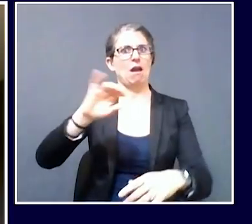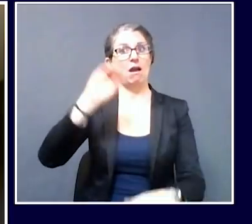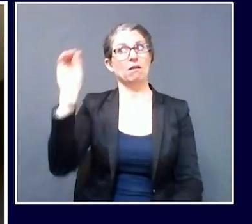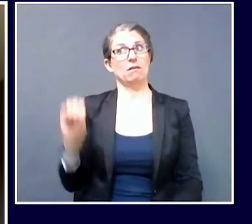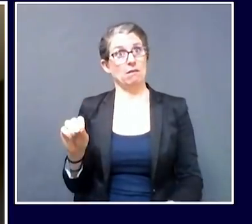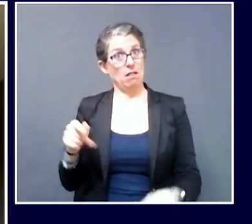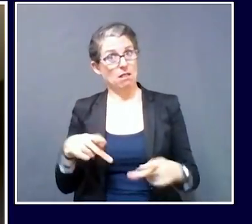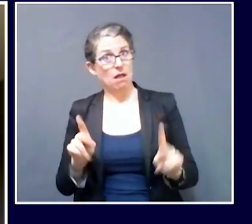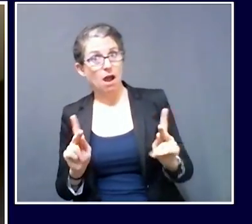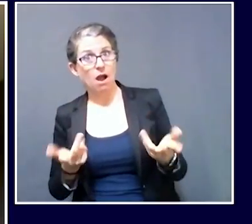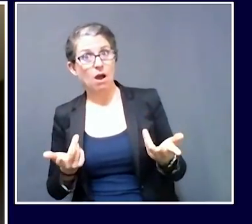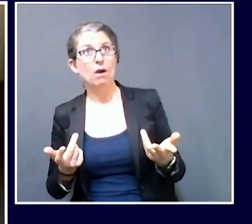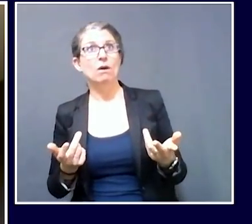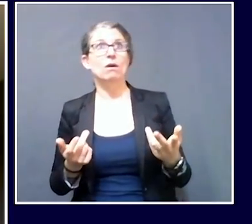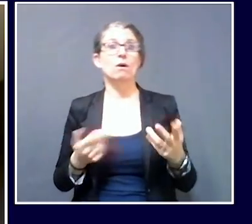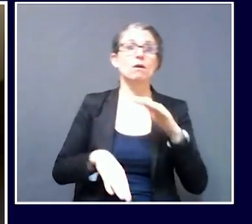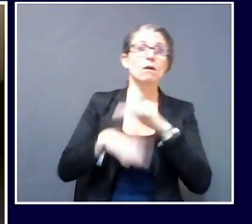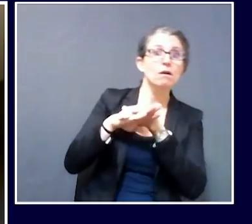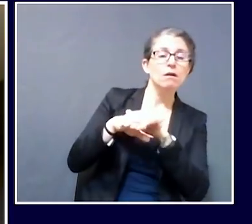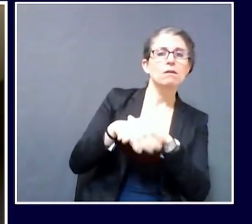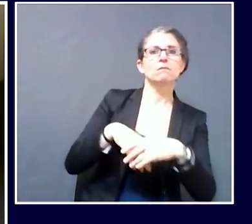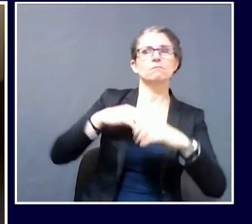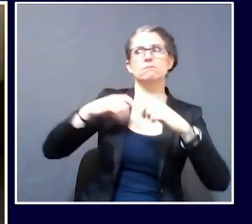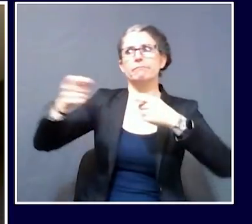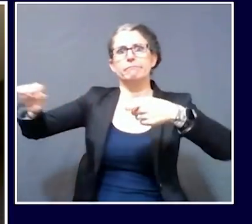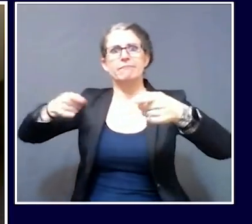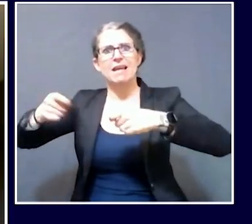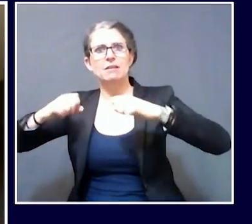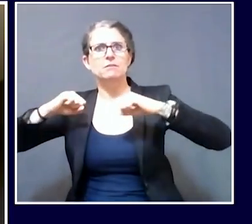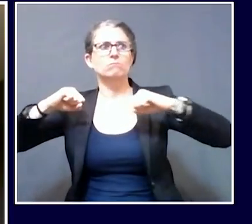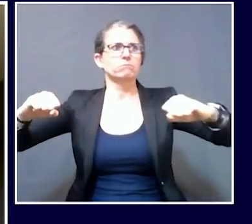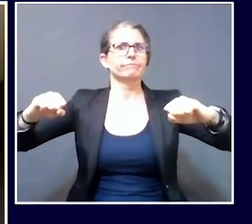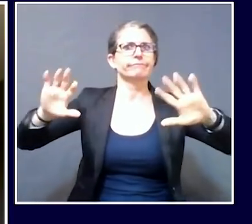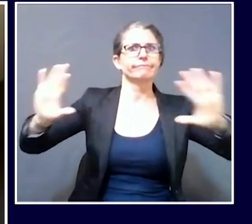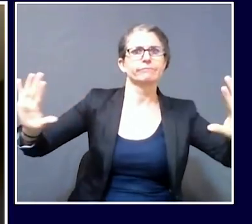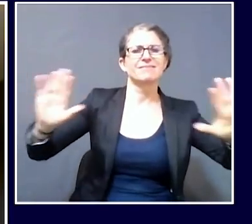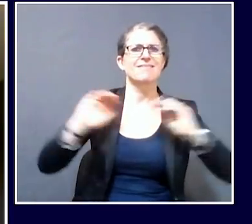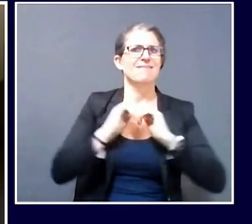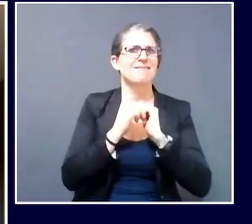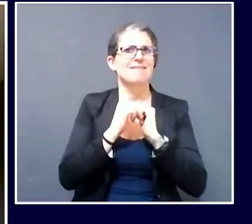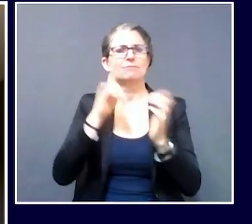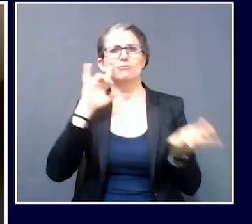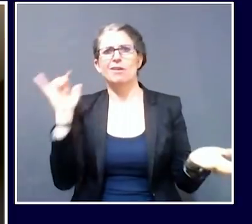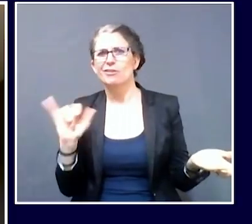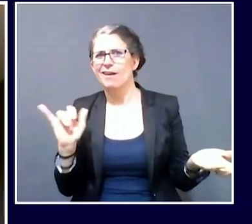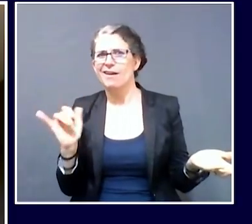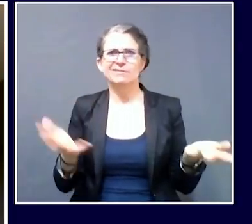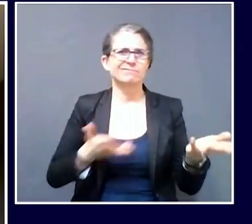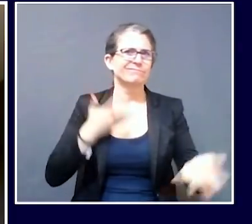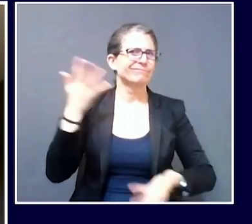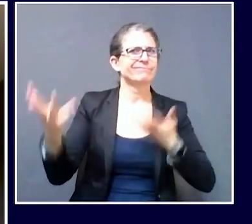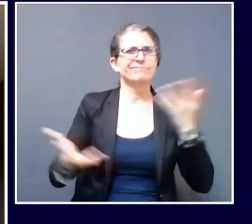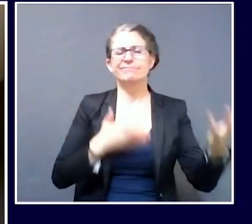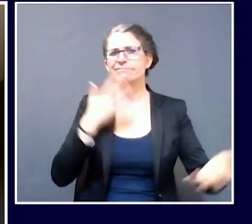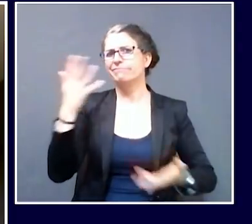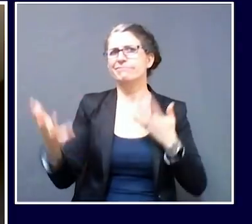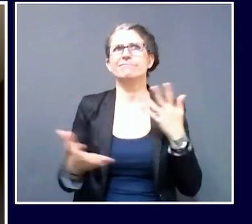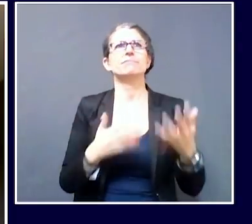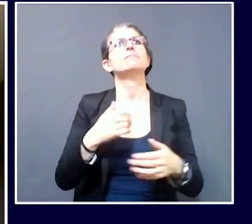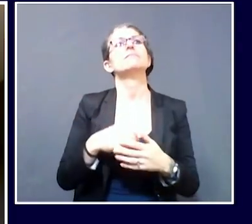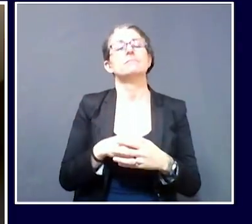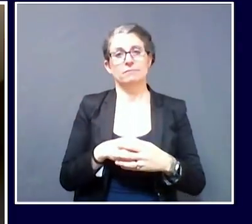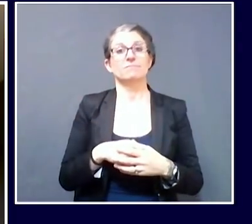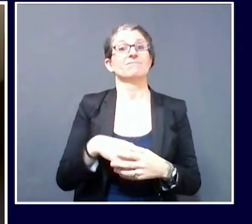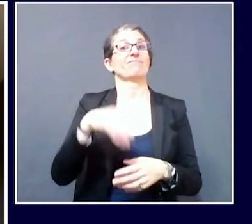and what would that way be? All of these situations for those types of work are very